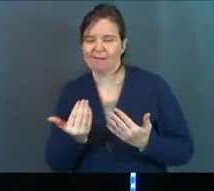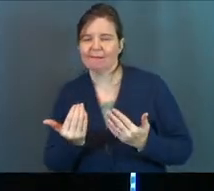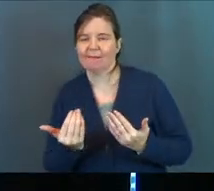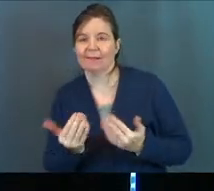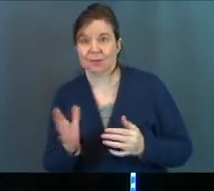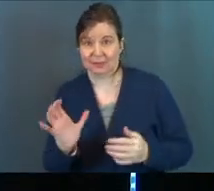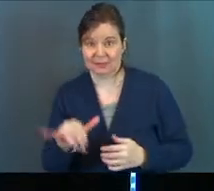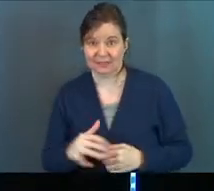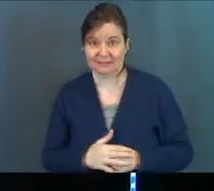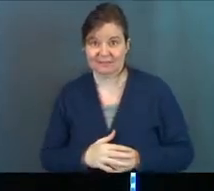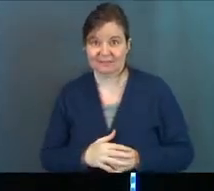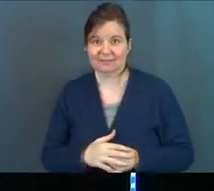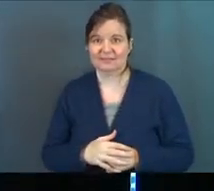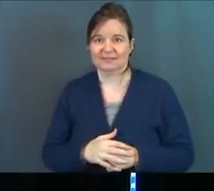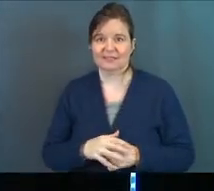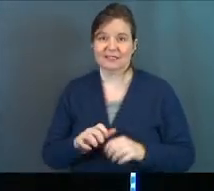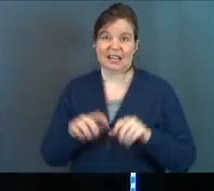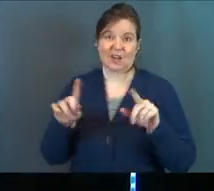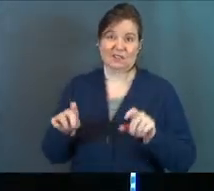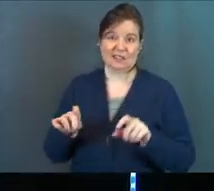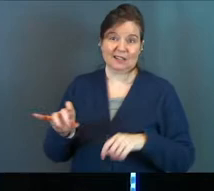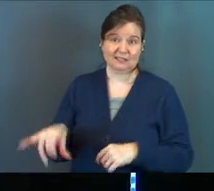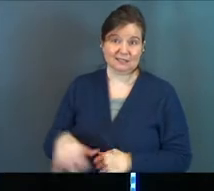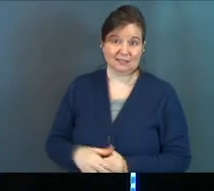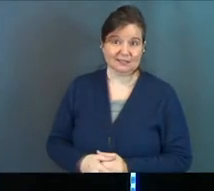It's what he does. It's how the test goes.